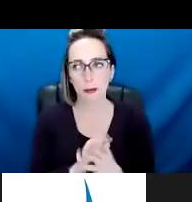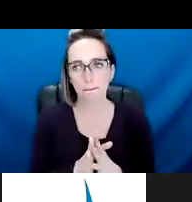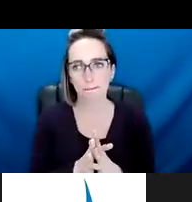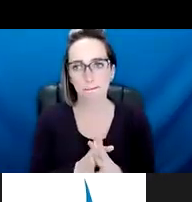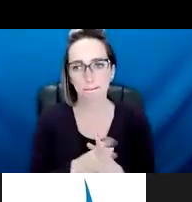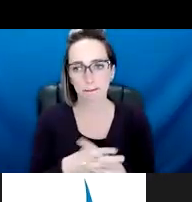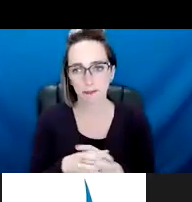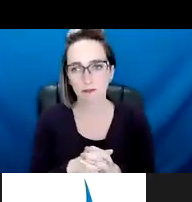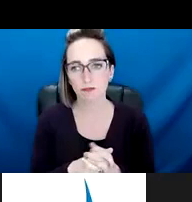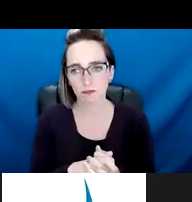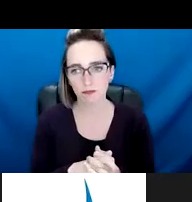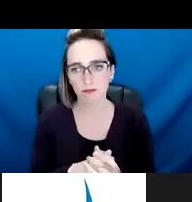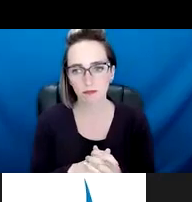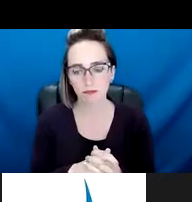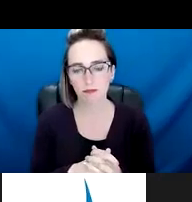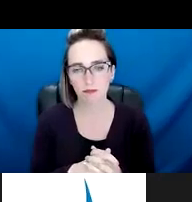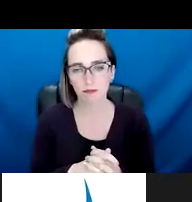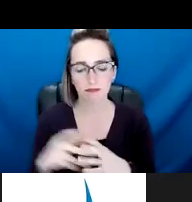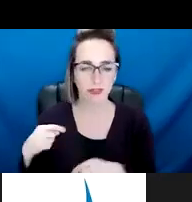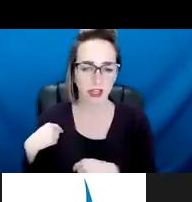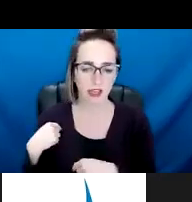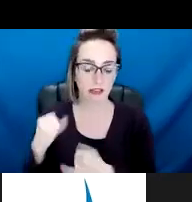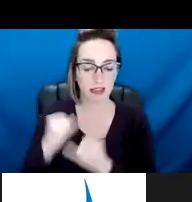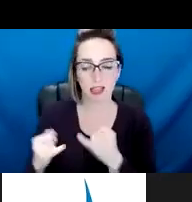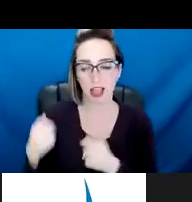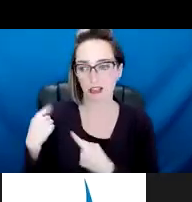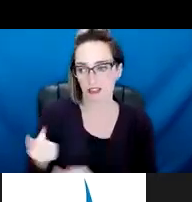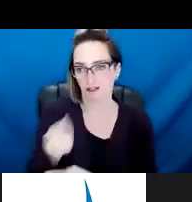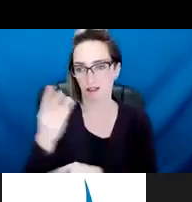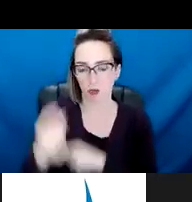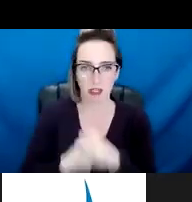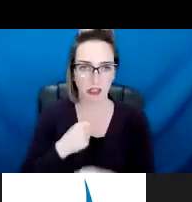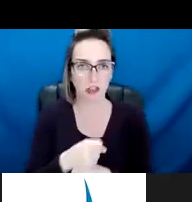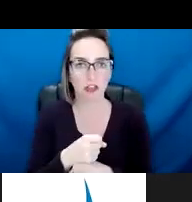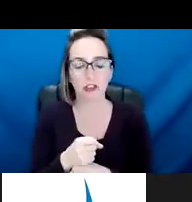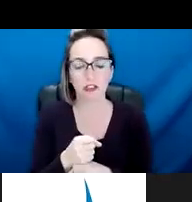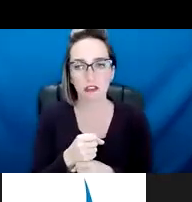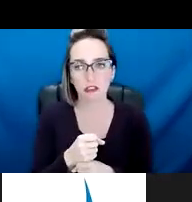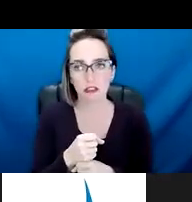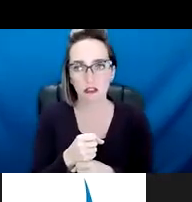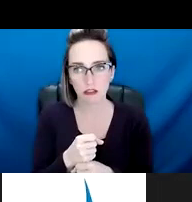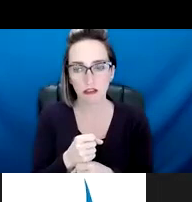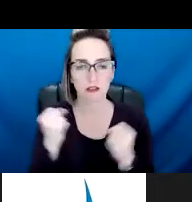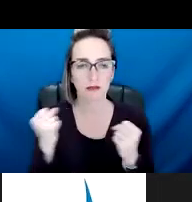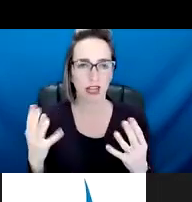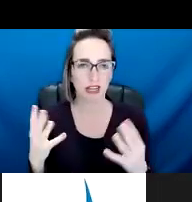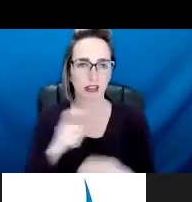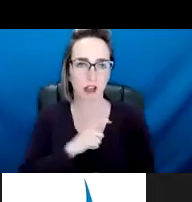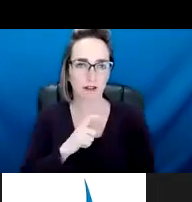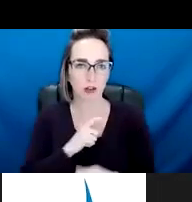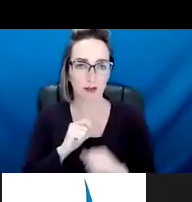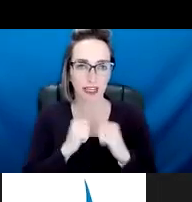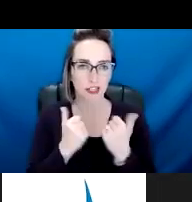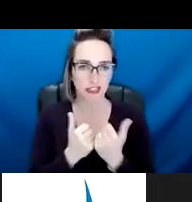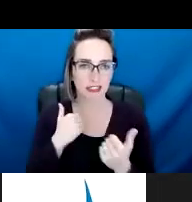I think, uh, in the last several years, um, uh, a lot of, uh, law enforcement agencies have really moved away from